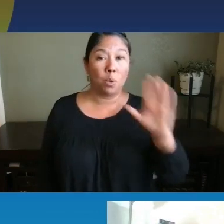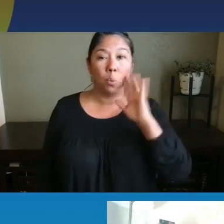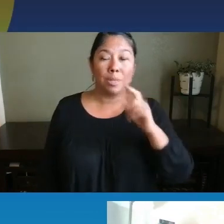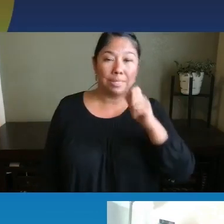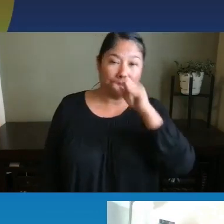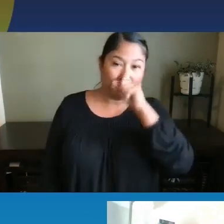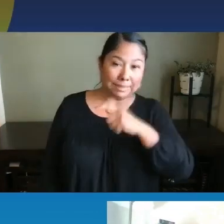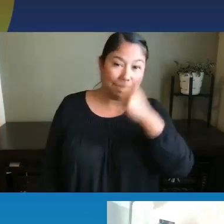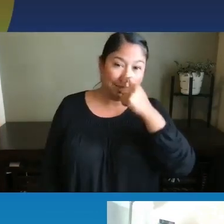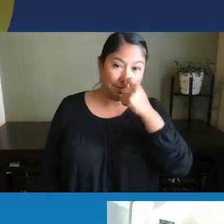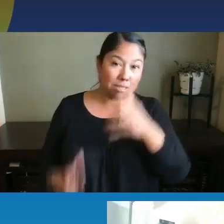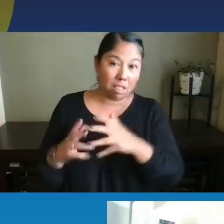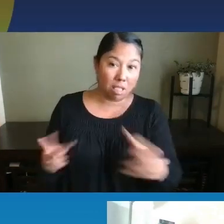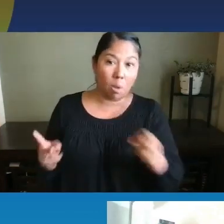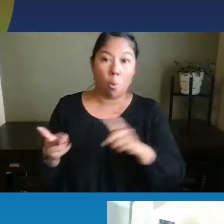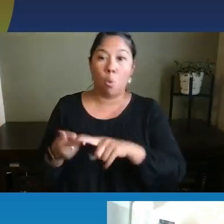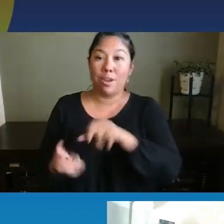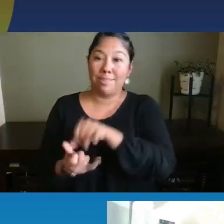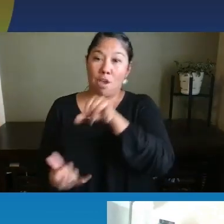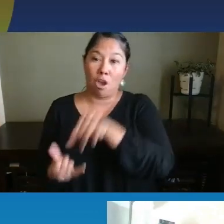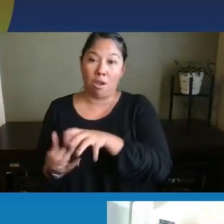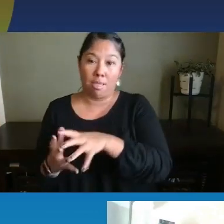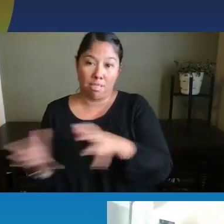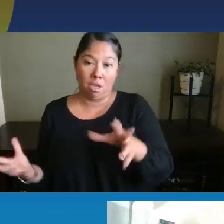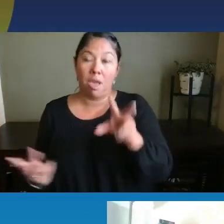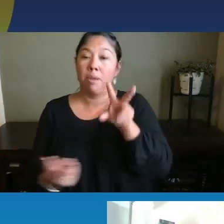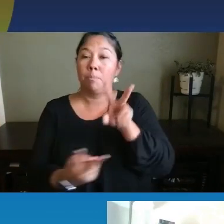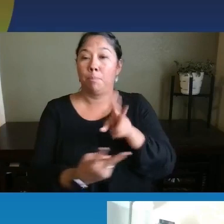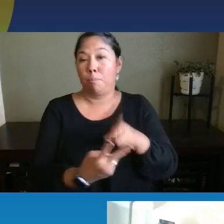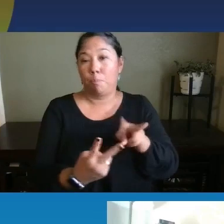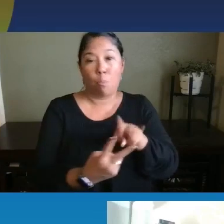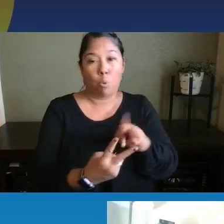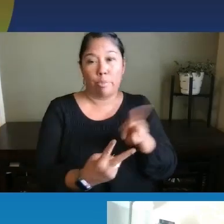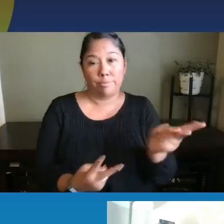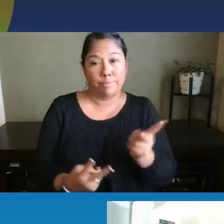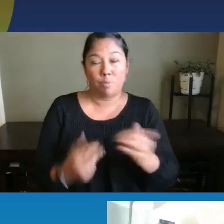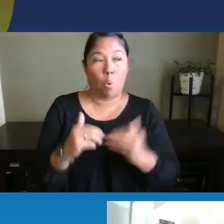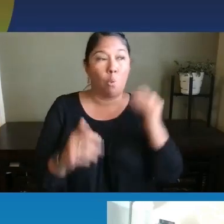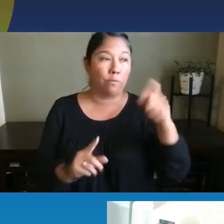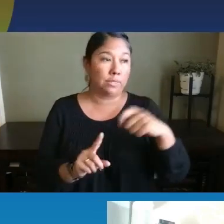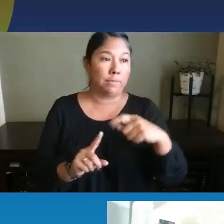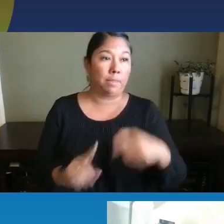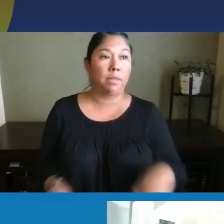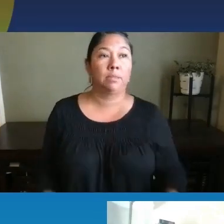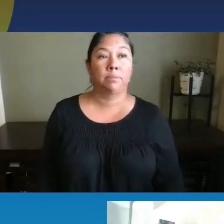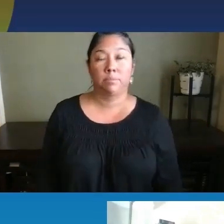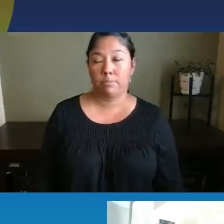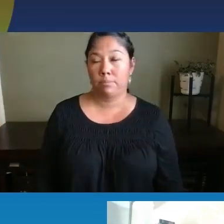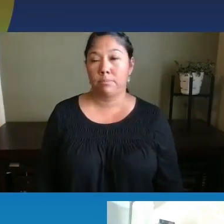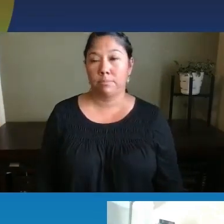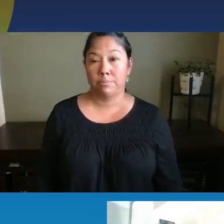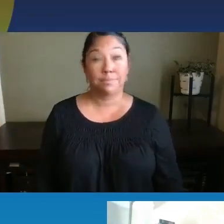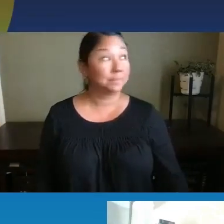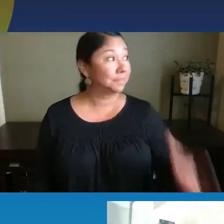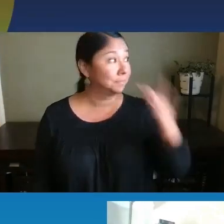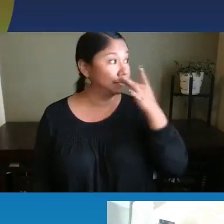and, and these, those are also signs that they could be overstimulated. Interesting.